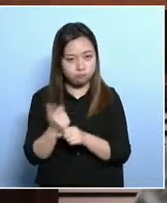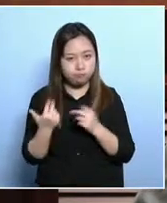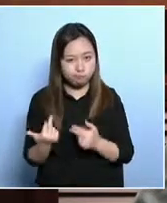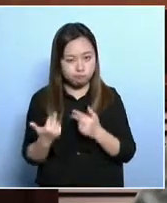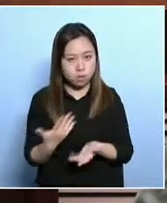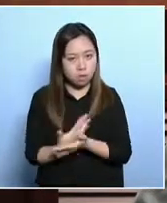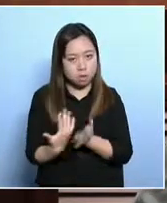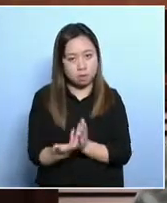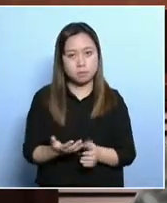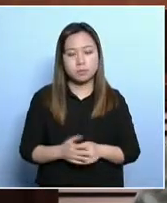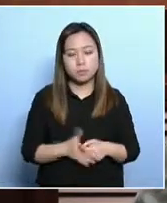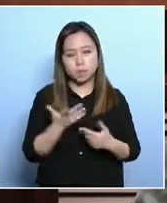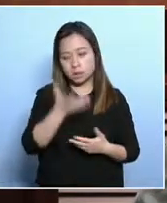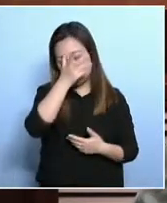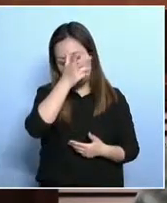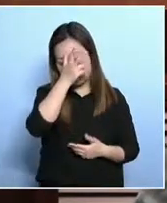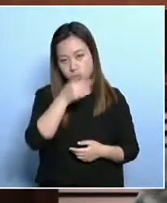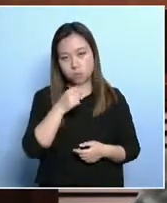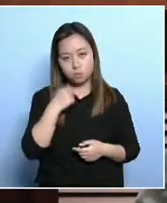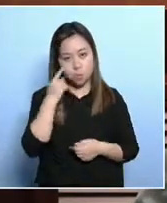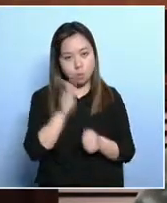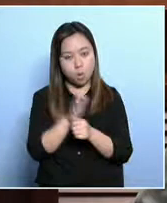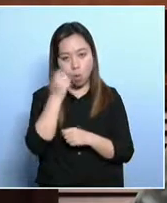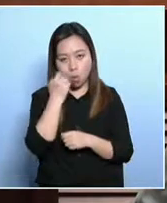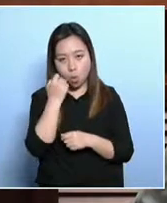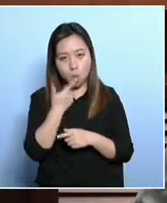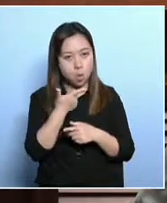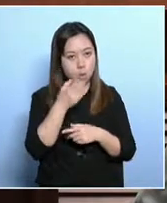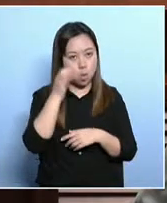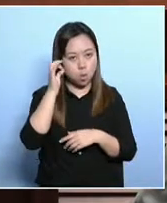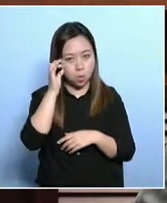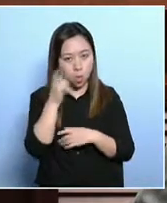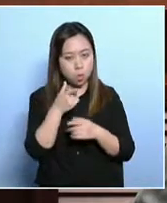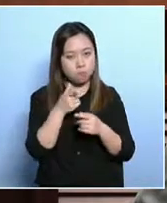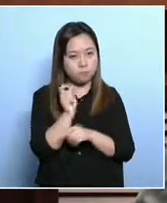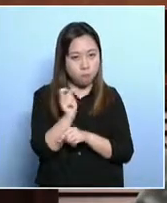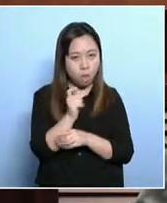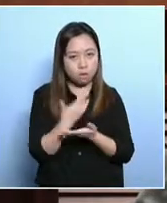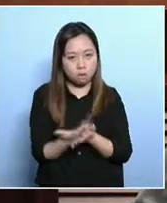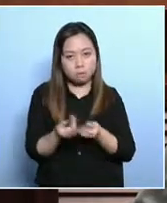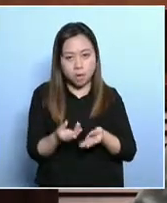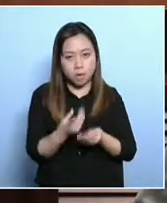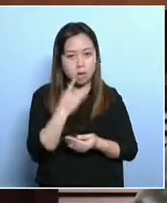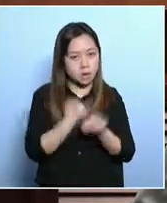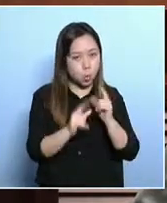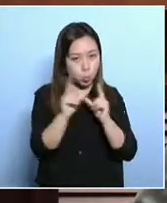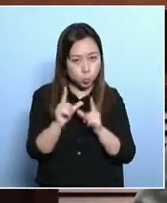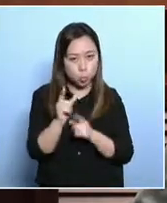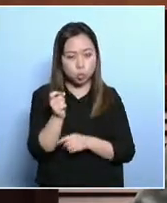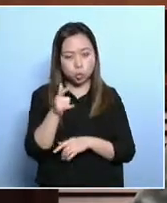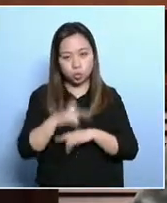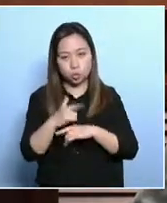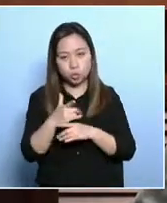alleviation of poverty. And also, for the needy elderly, the government